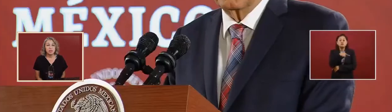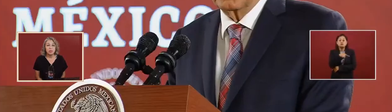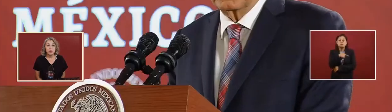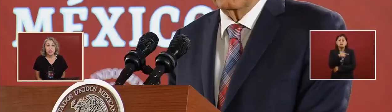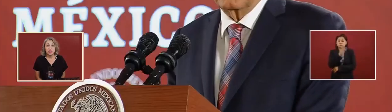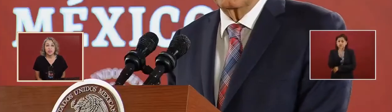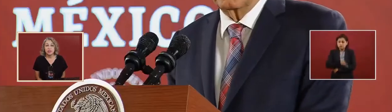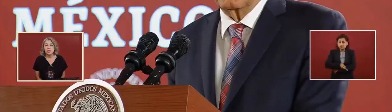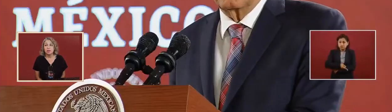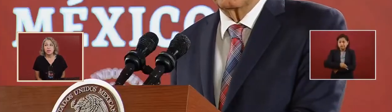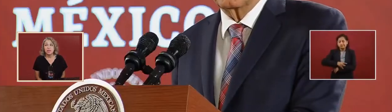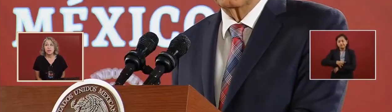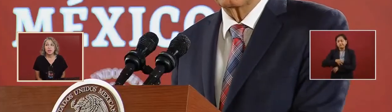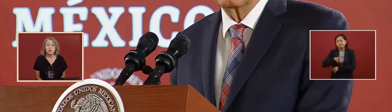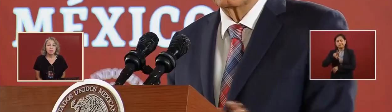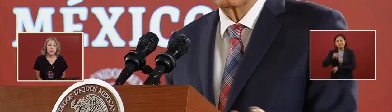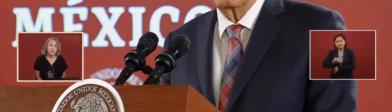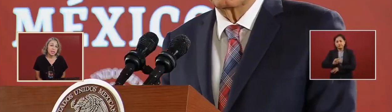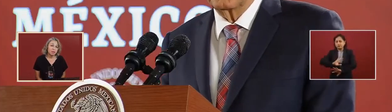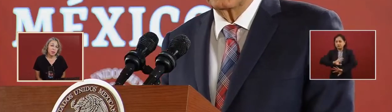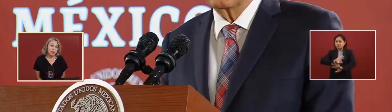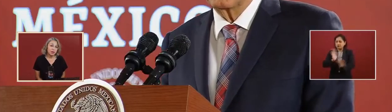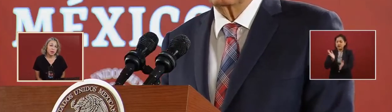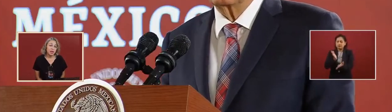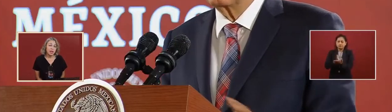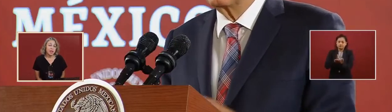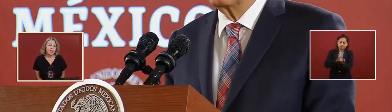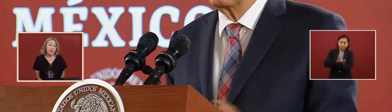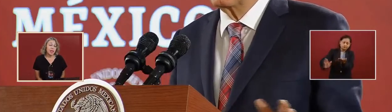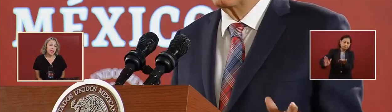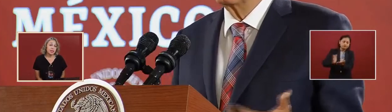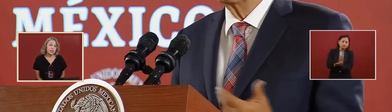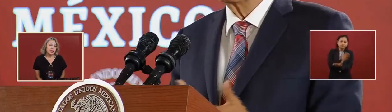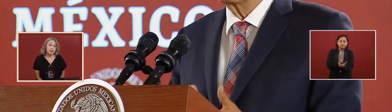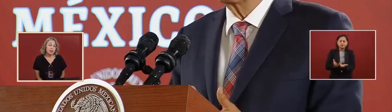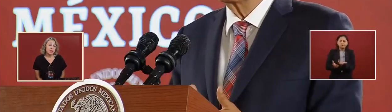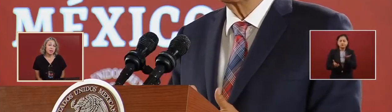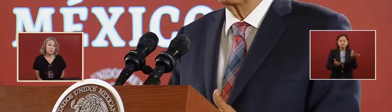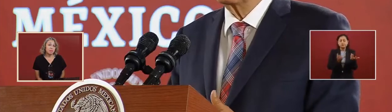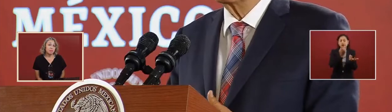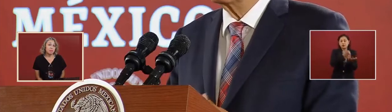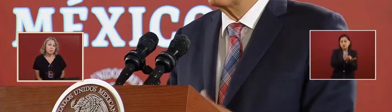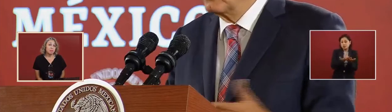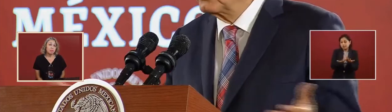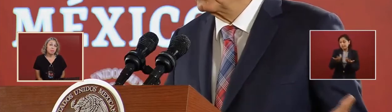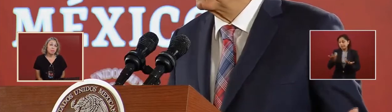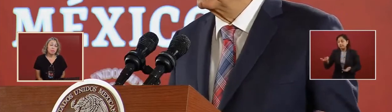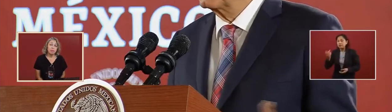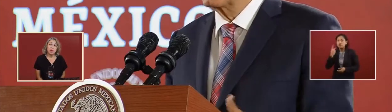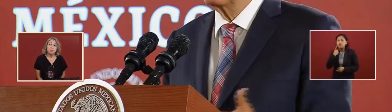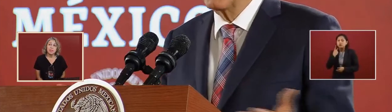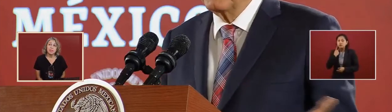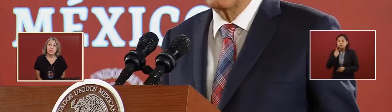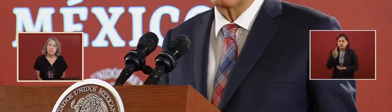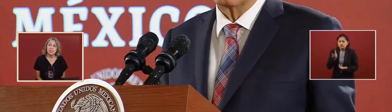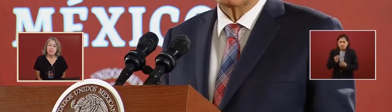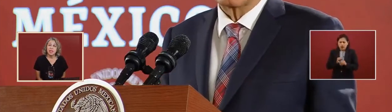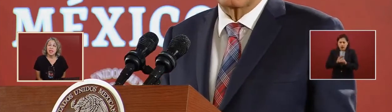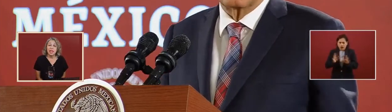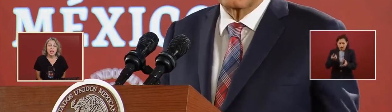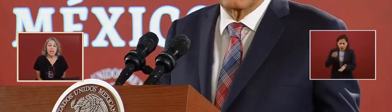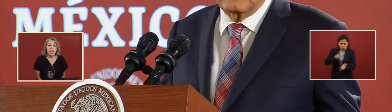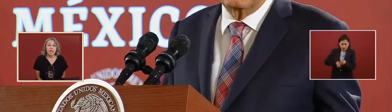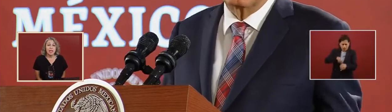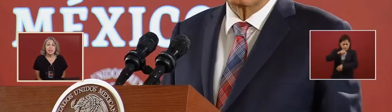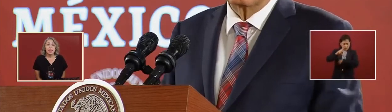political power and the business. Yes, of course, we can